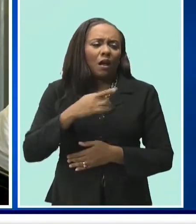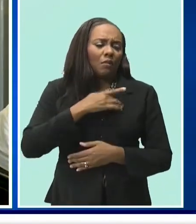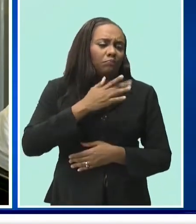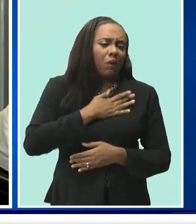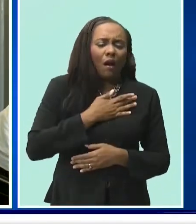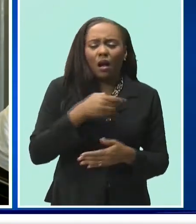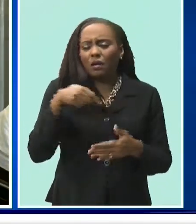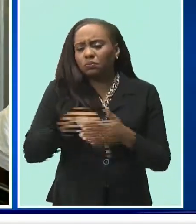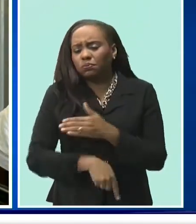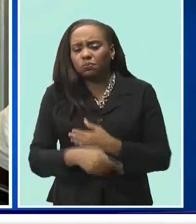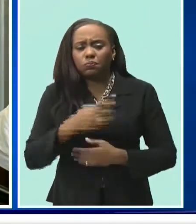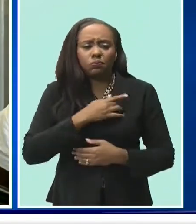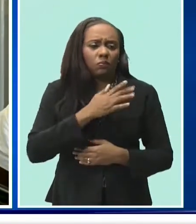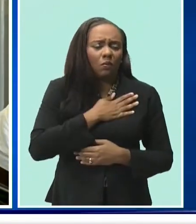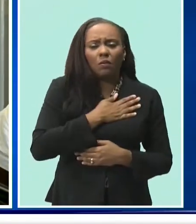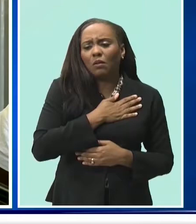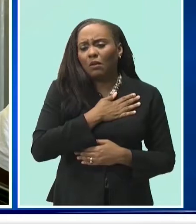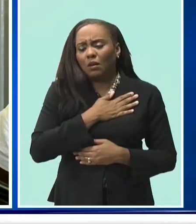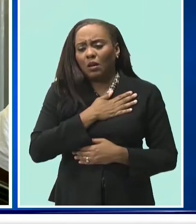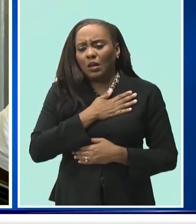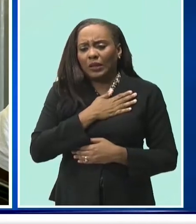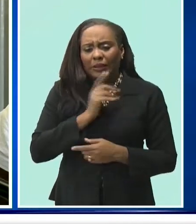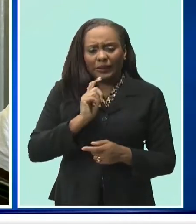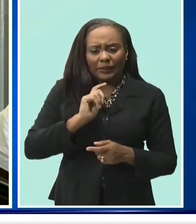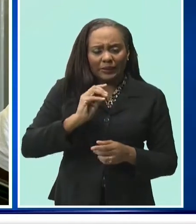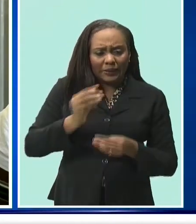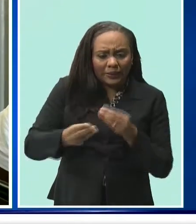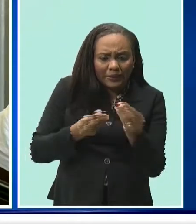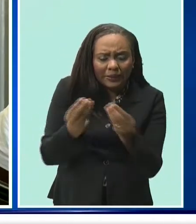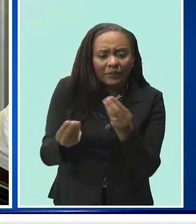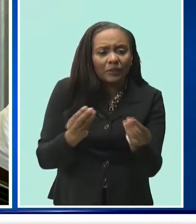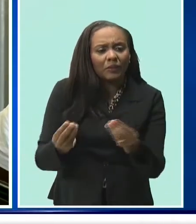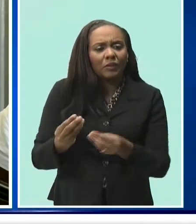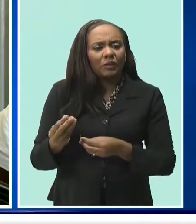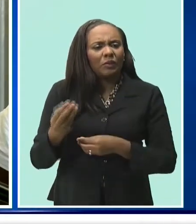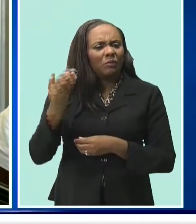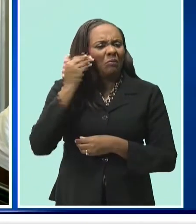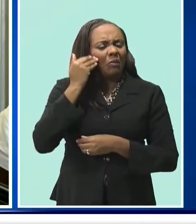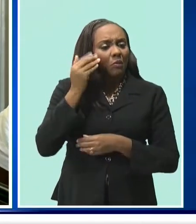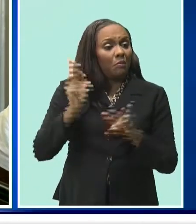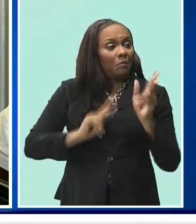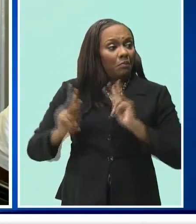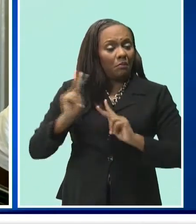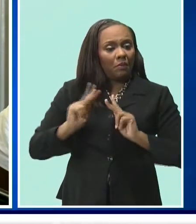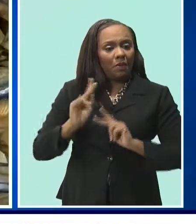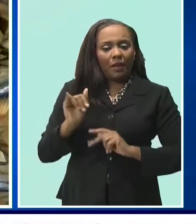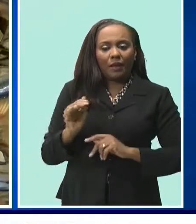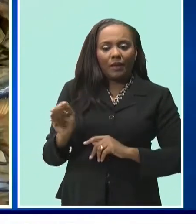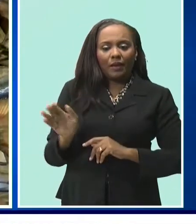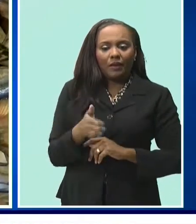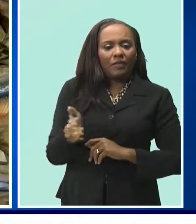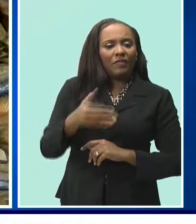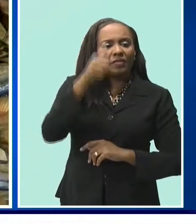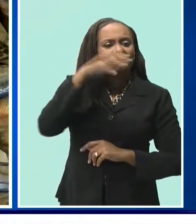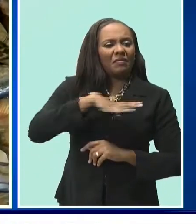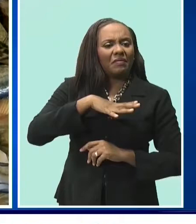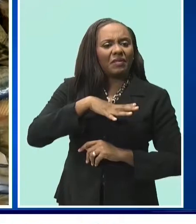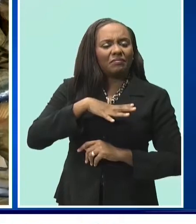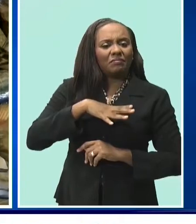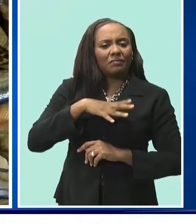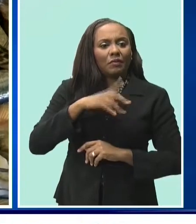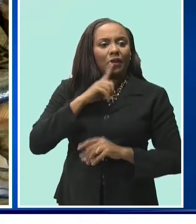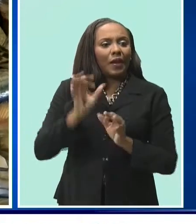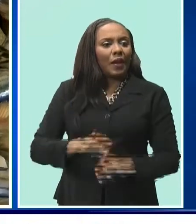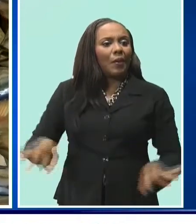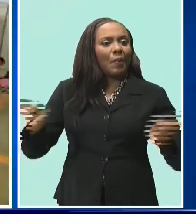what the fishermen are doing. You know during this pandemic we said to ourselves that the fishermen are essential services too and some people could not